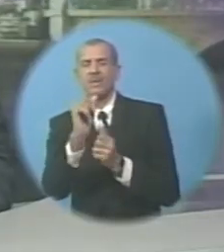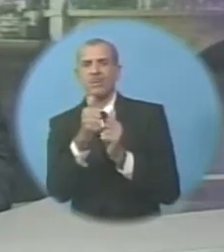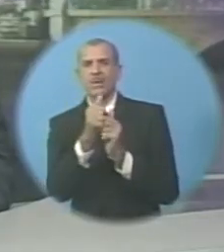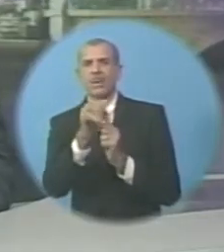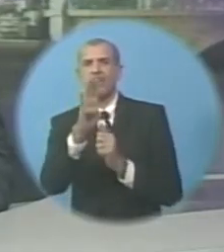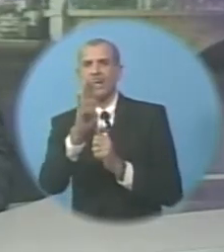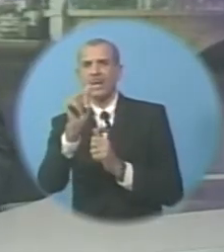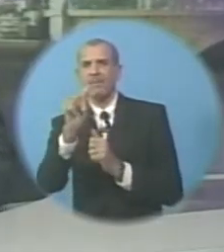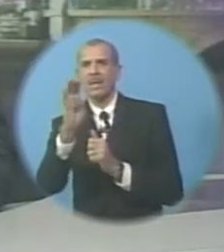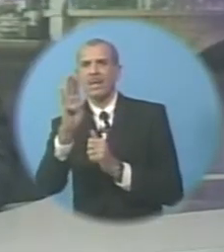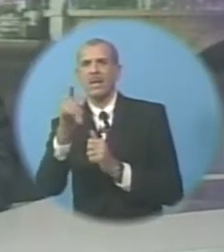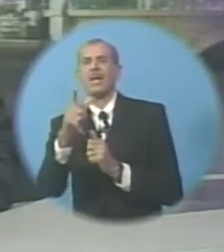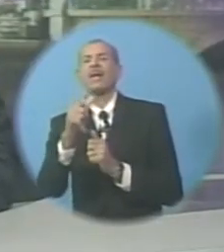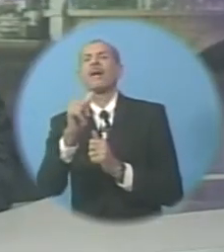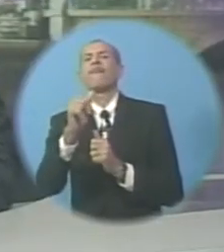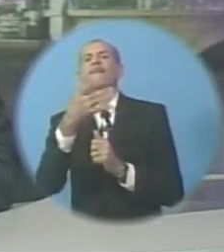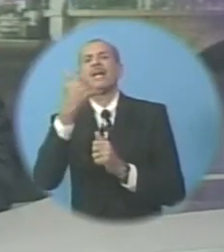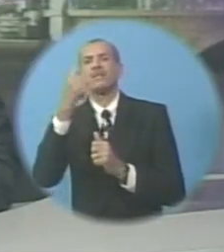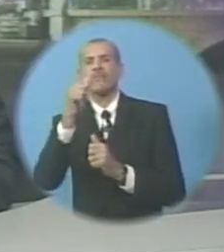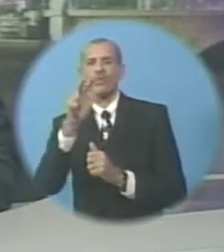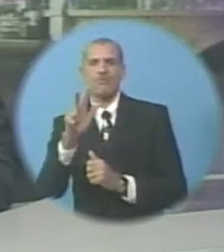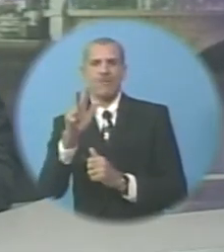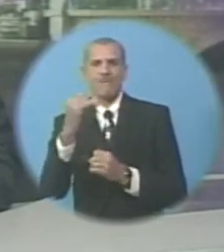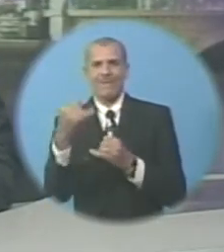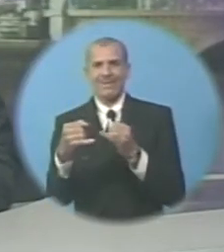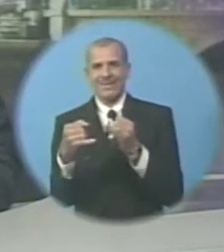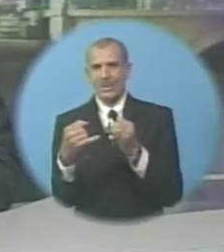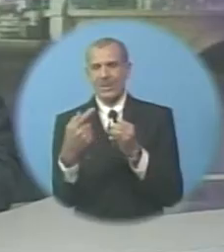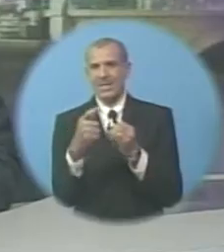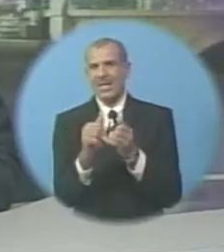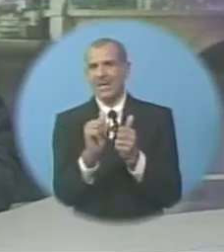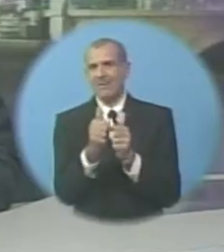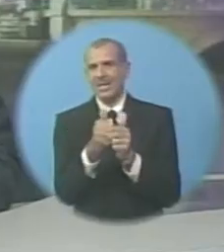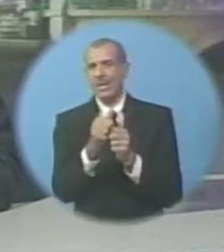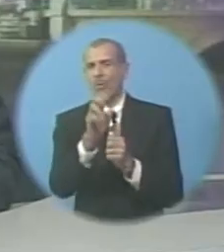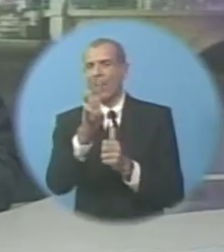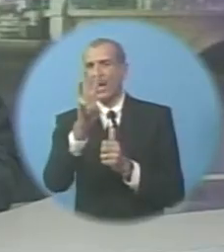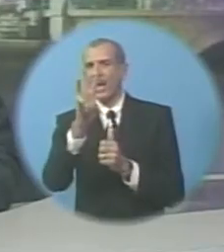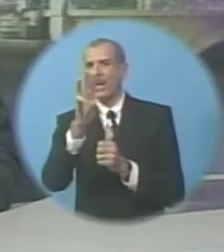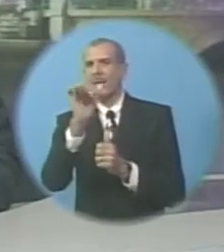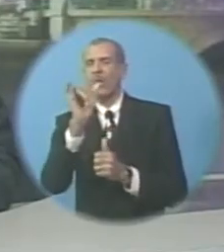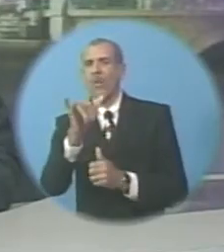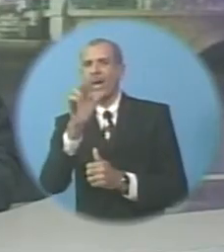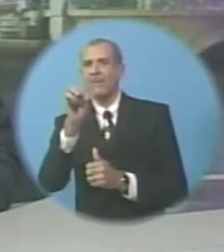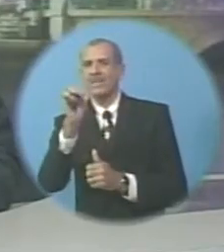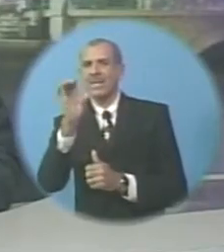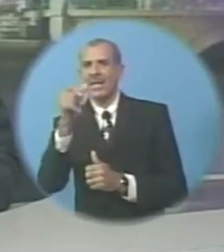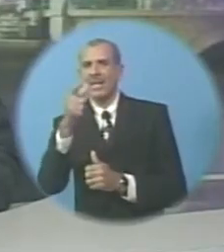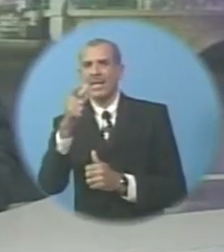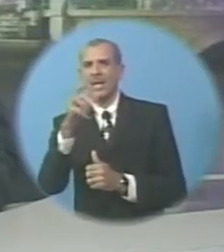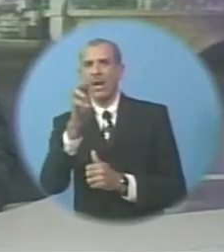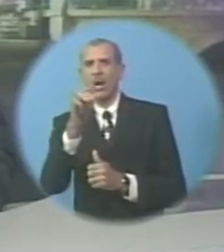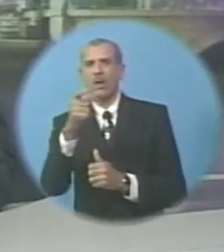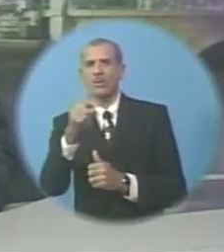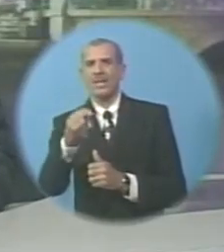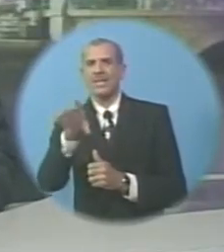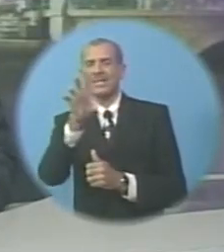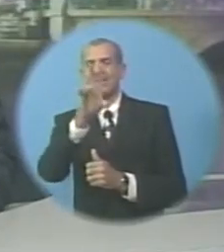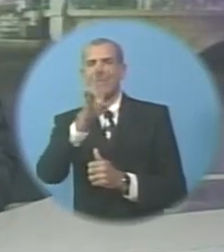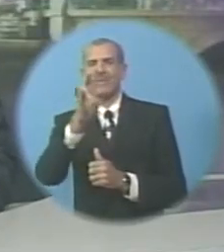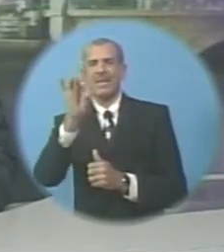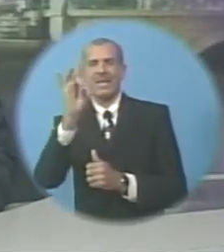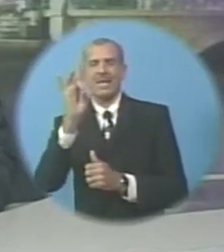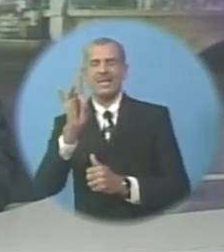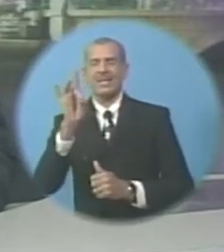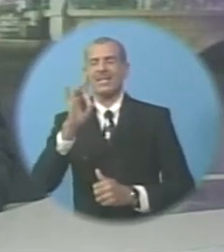He Best Best of Three Final Series Playing At the YMCA Last Night The Hawks Won 78 To 75